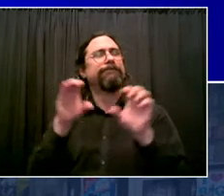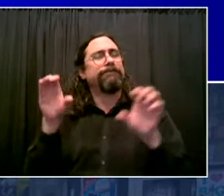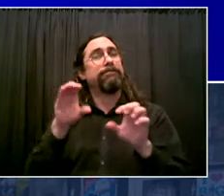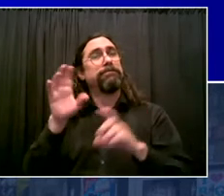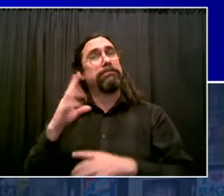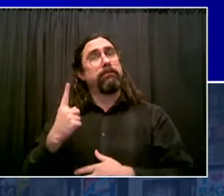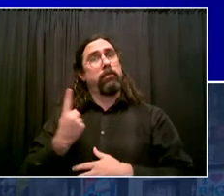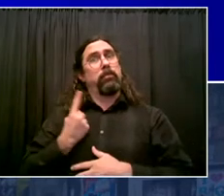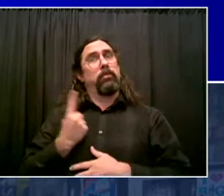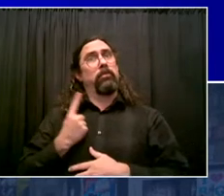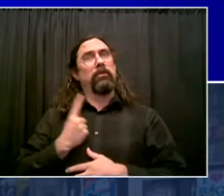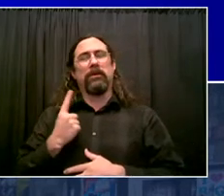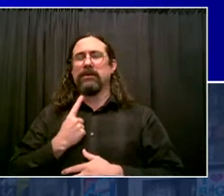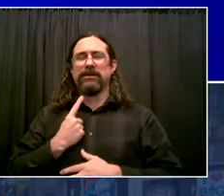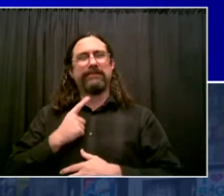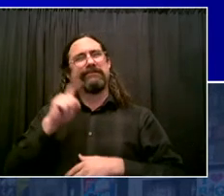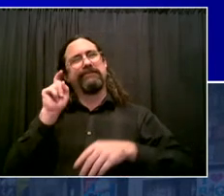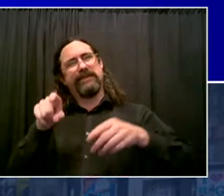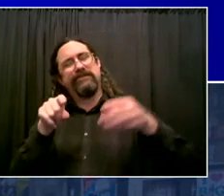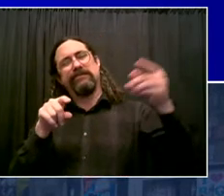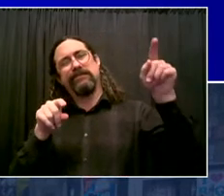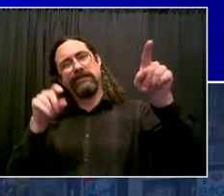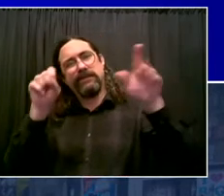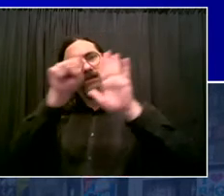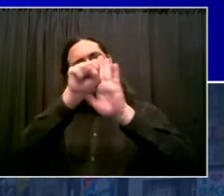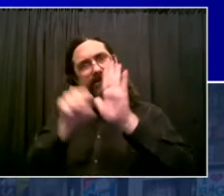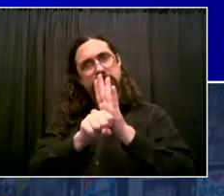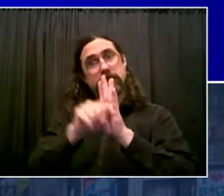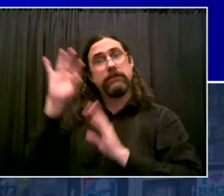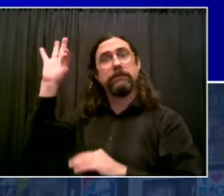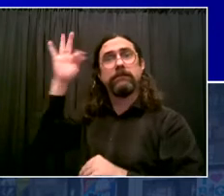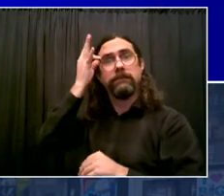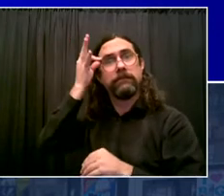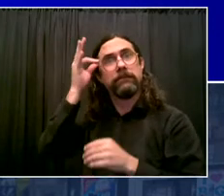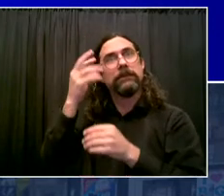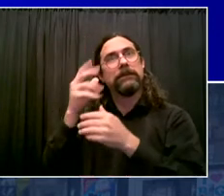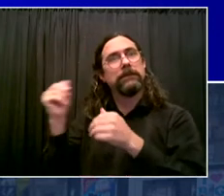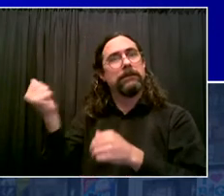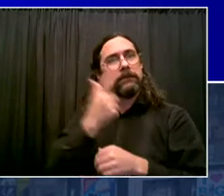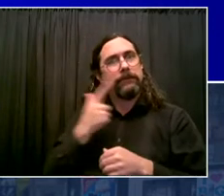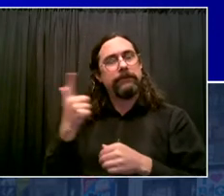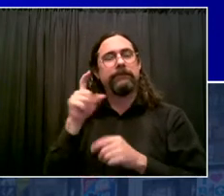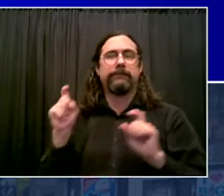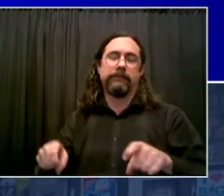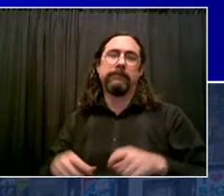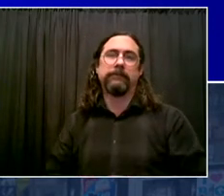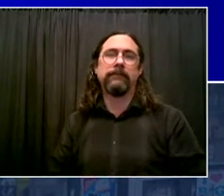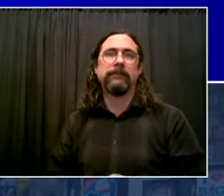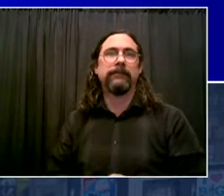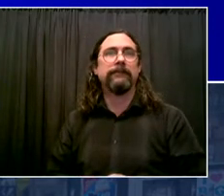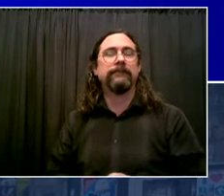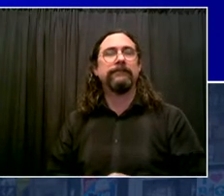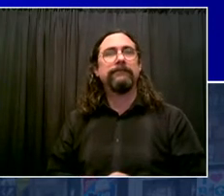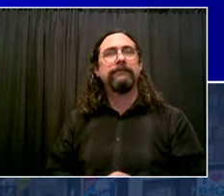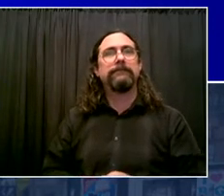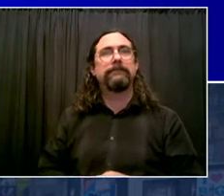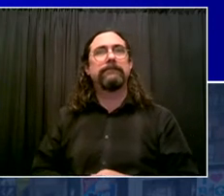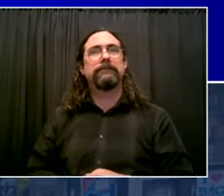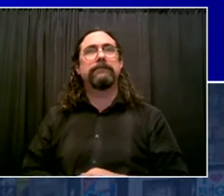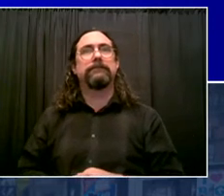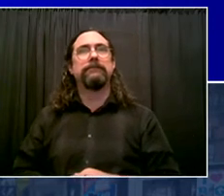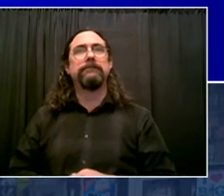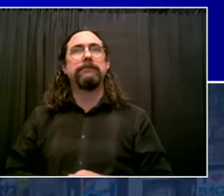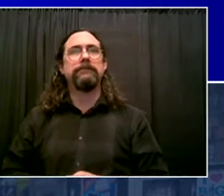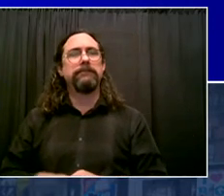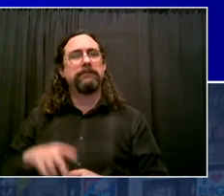seeing now is unacceptable. It's fueled by the proliferation of guns that got